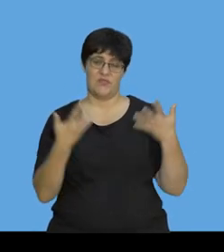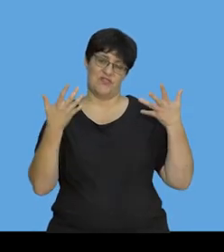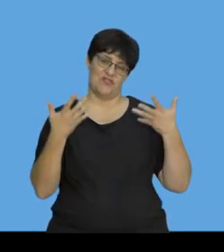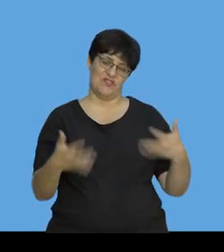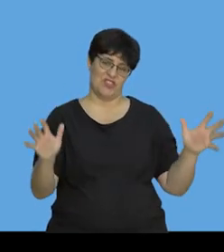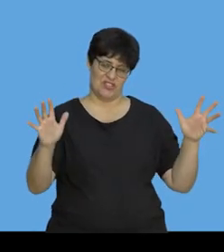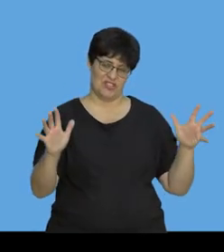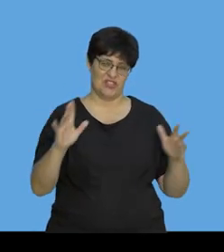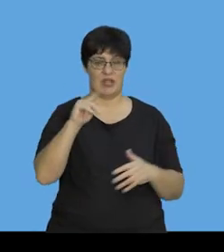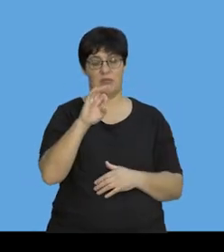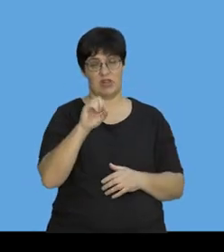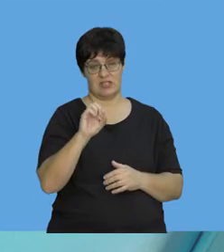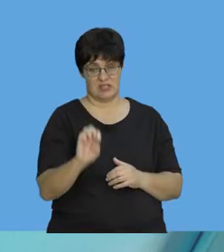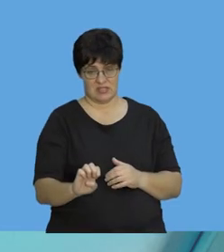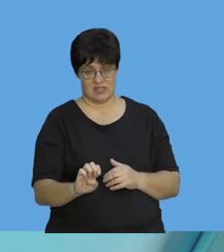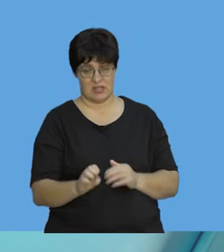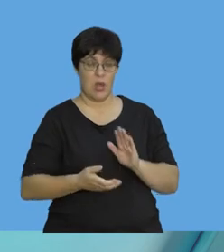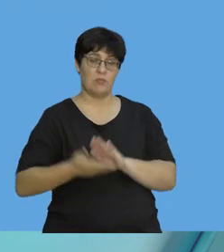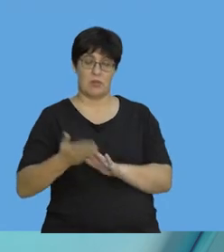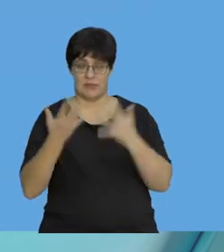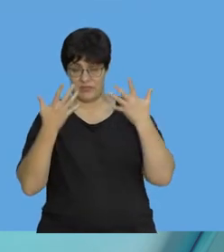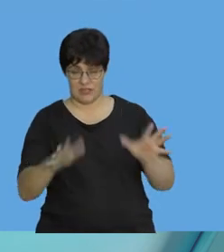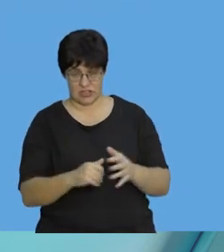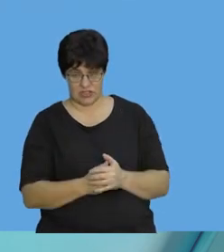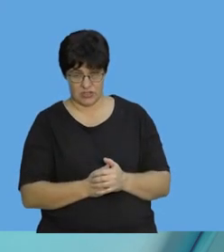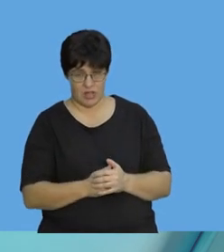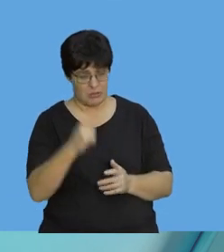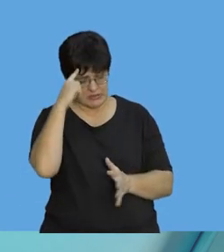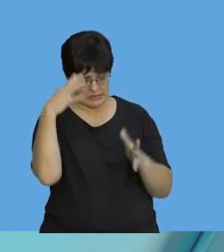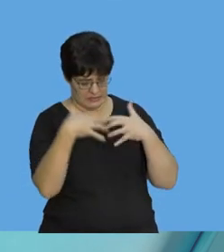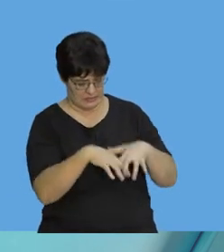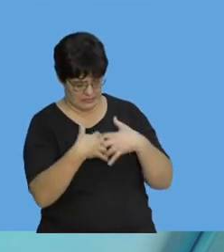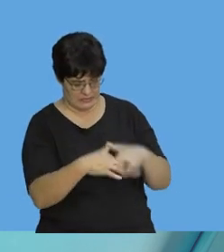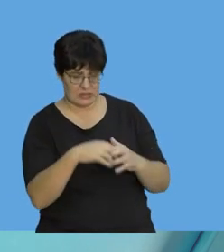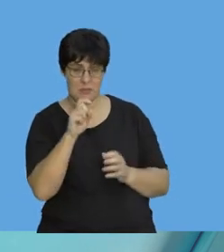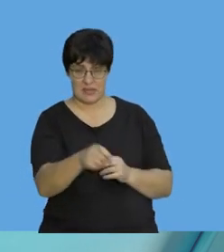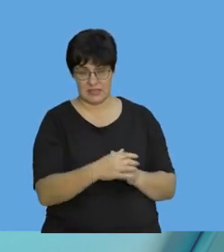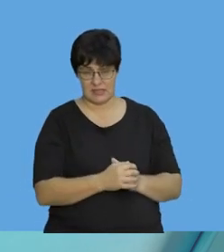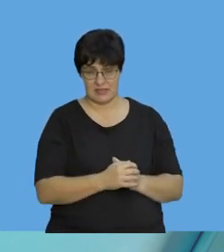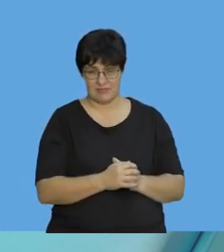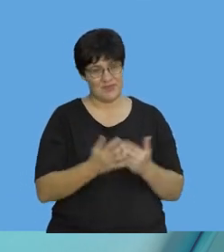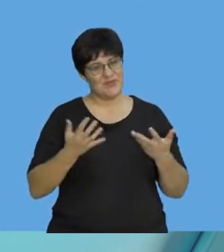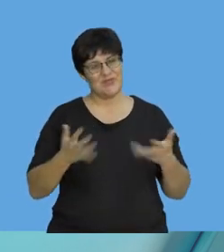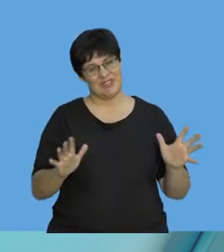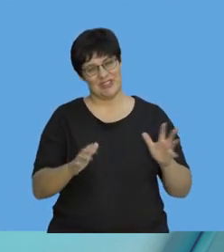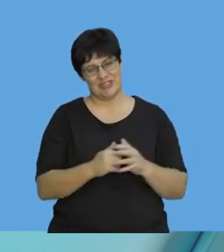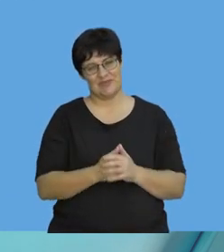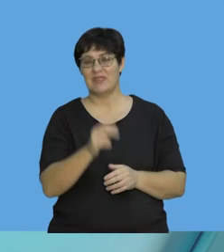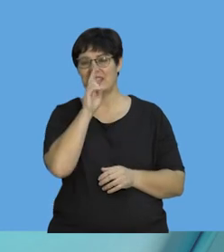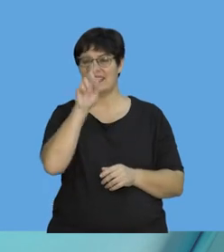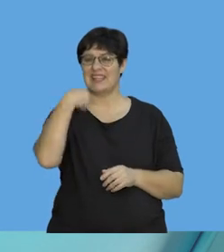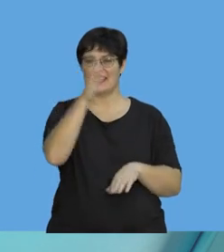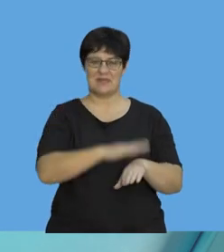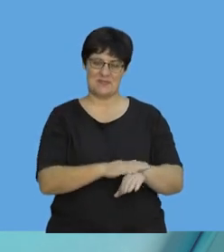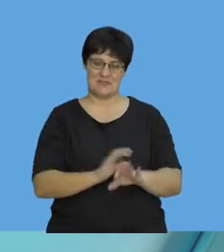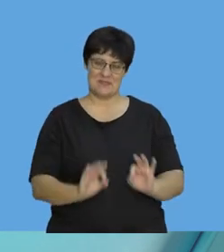We are done with impulse. are done with momentum. Lots to think about. And